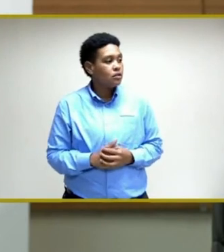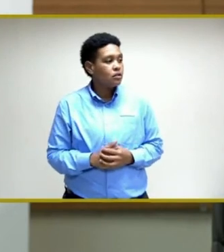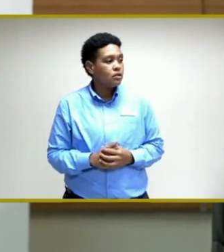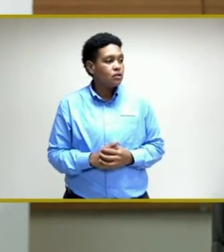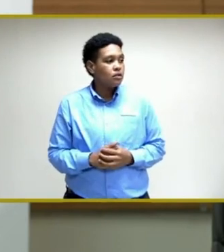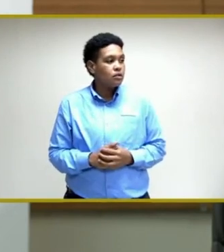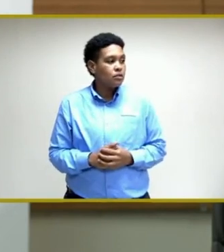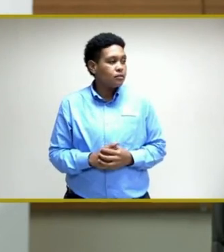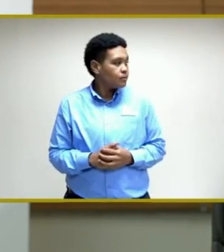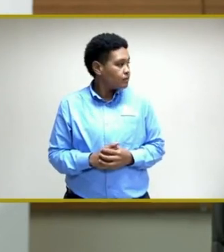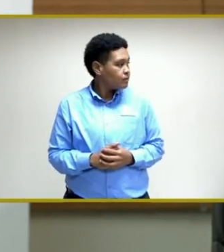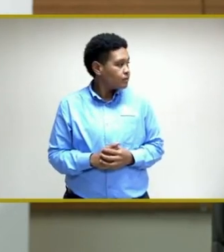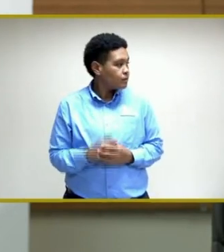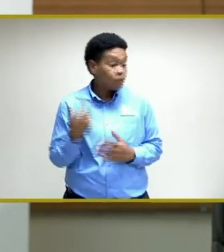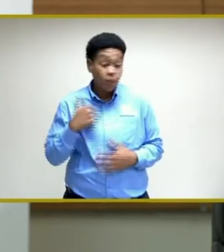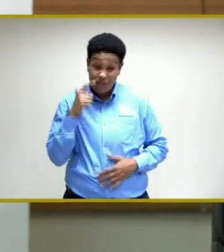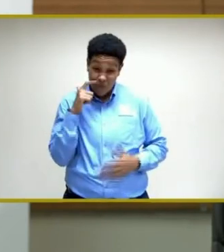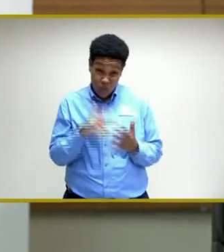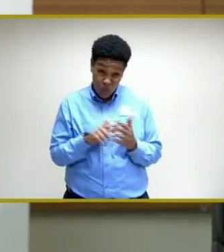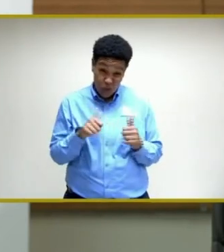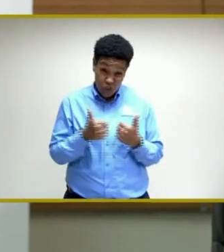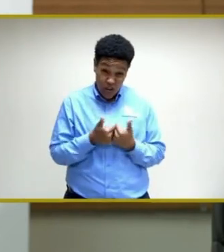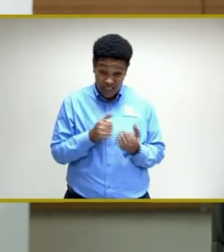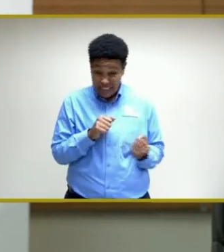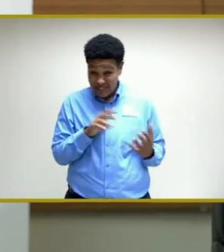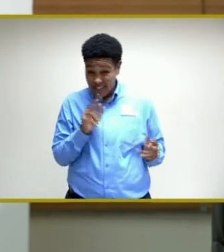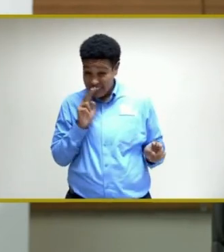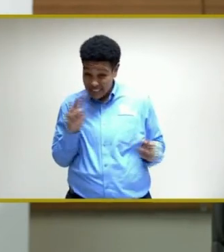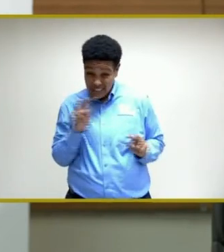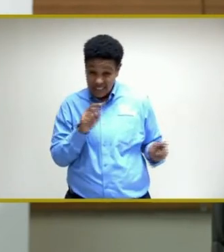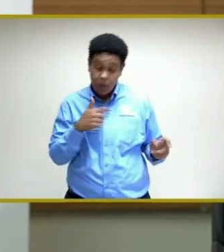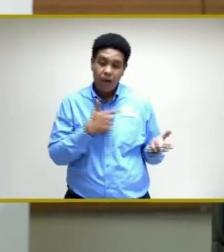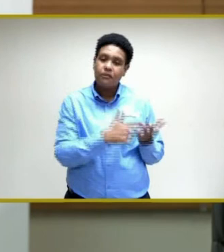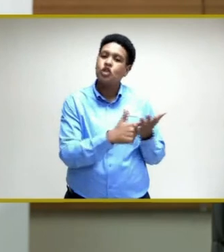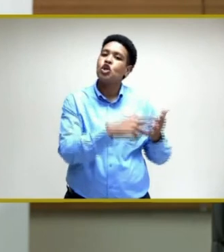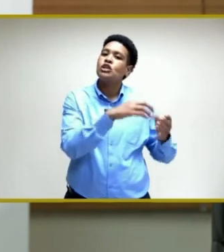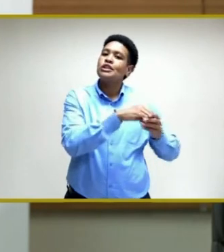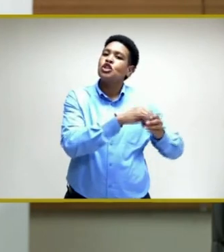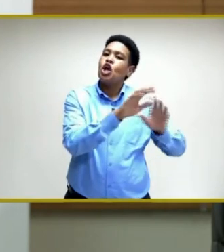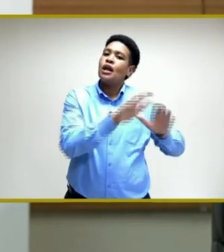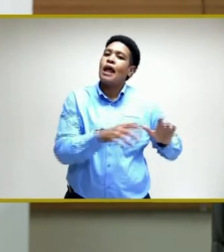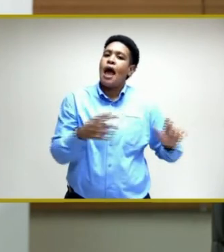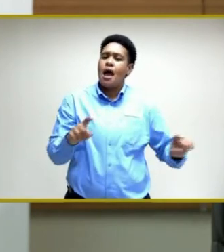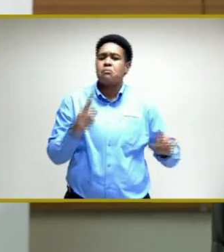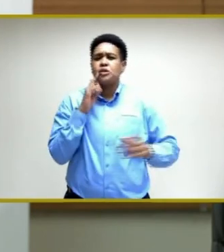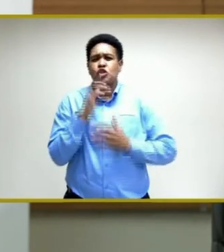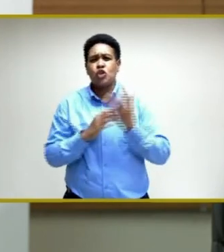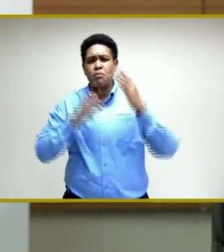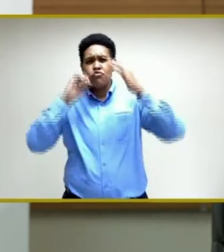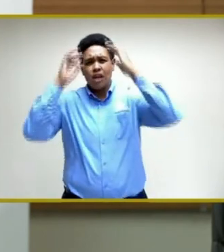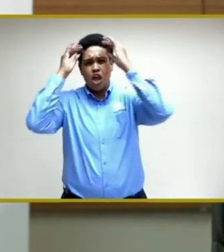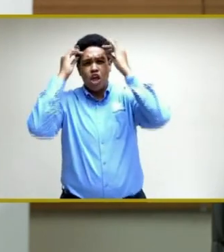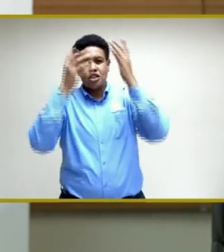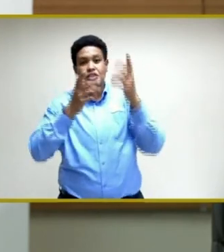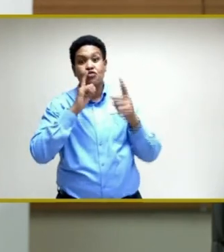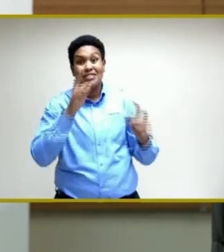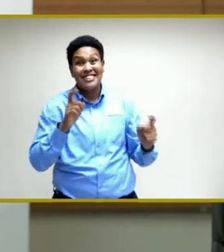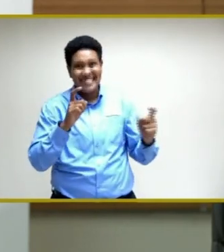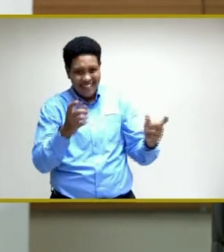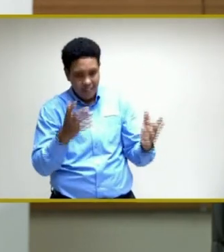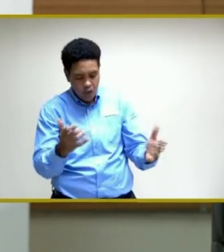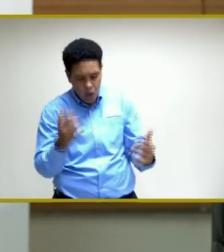taken note of the challenges that we're facing. We have had some discussions internally, and there is some consideration being given